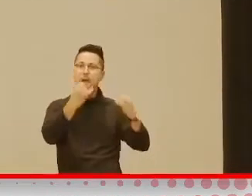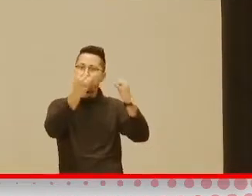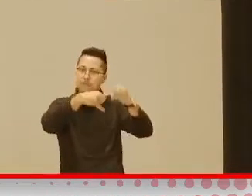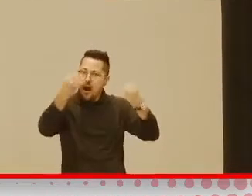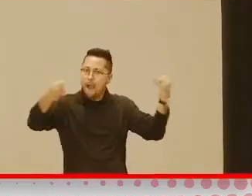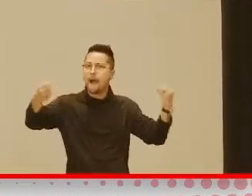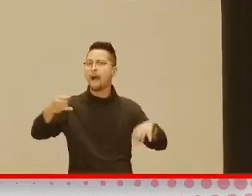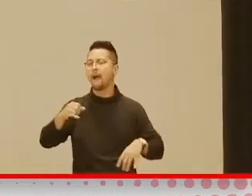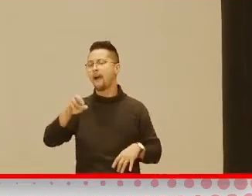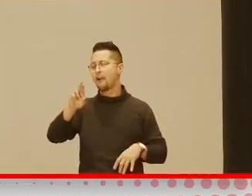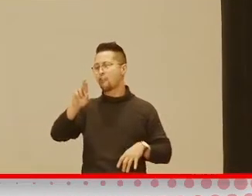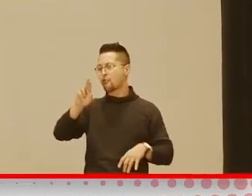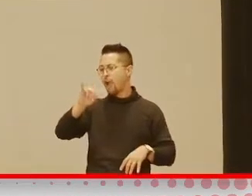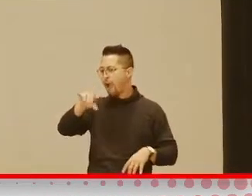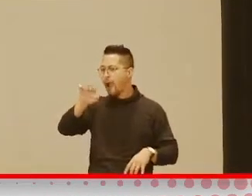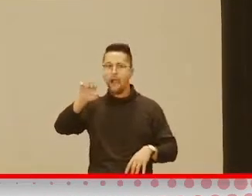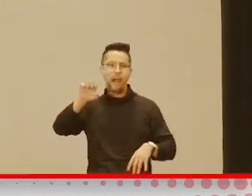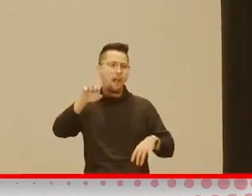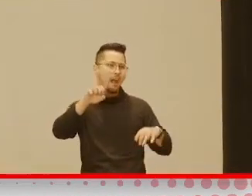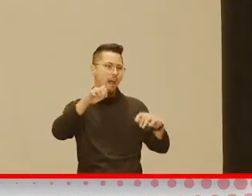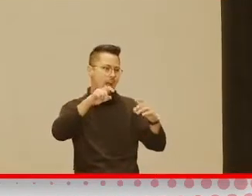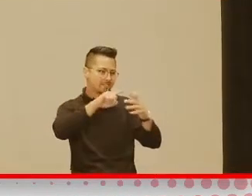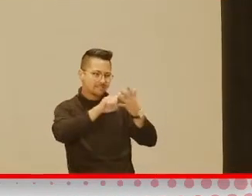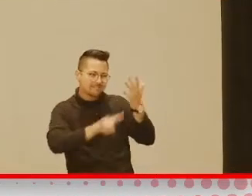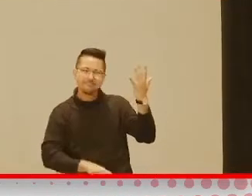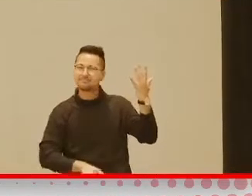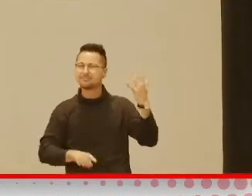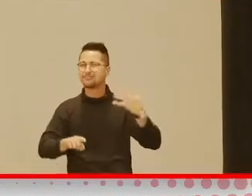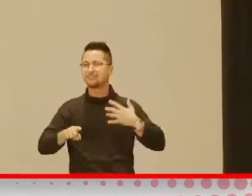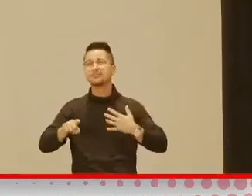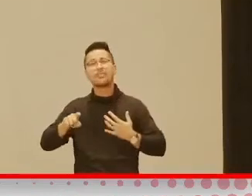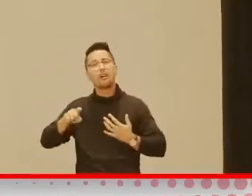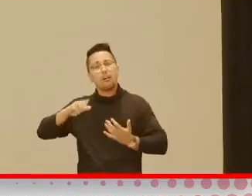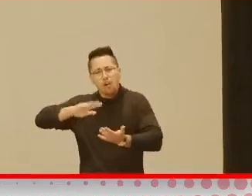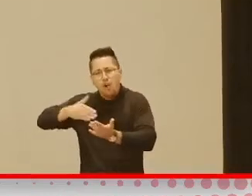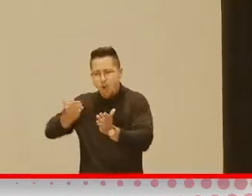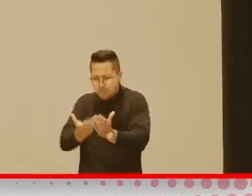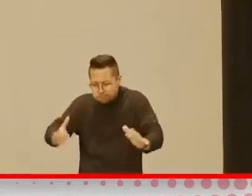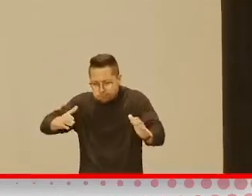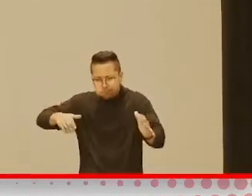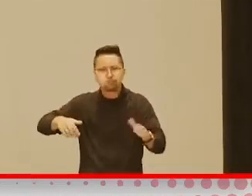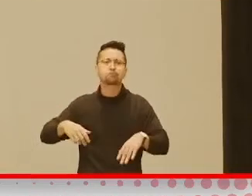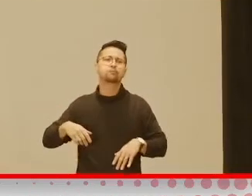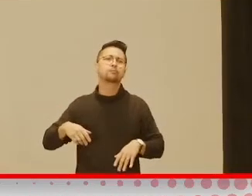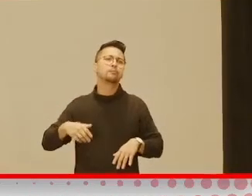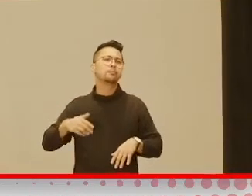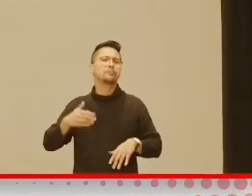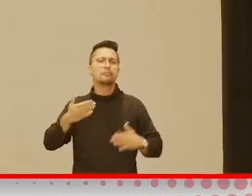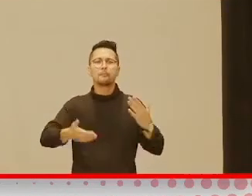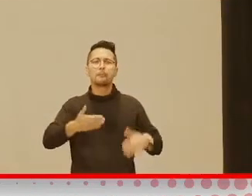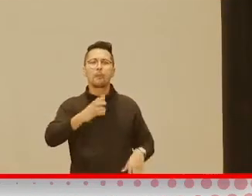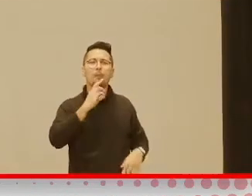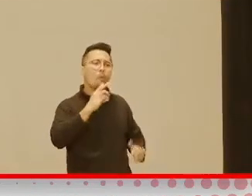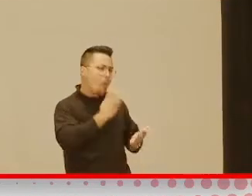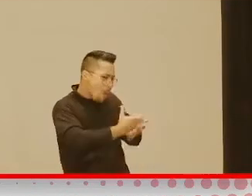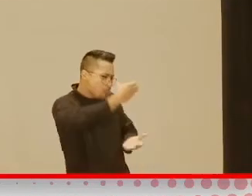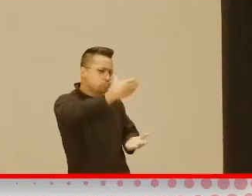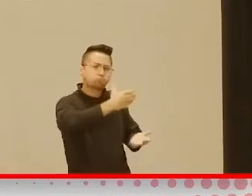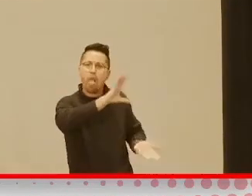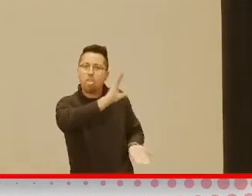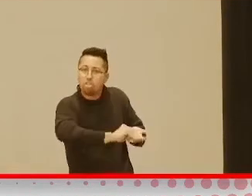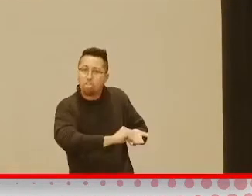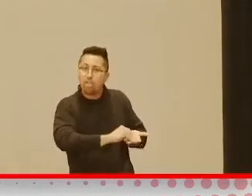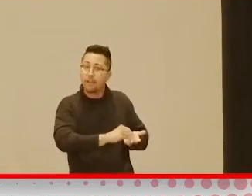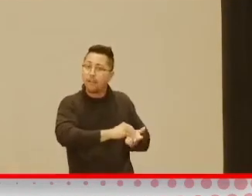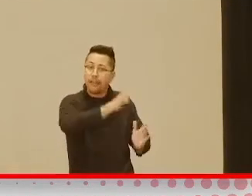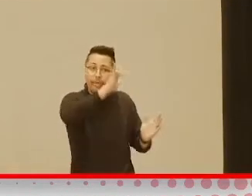noodles, all those types of things and Tupperware, even in a, you know, empty plastic water bottle to make